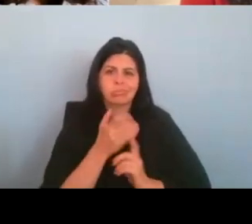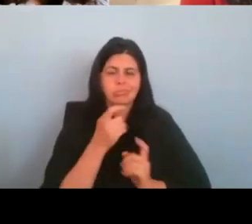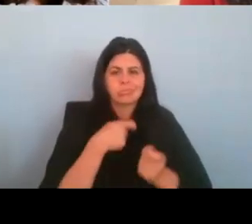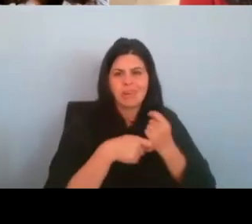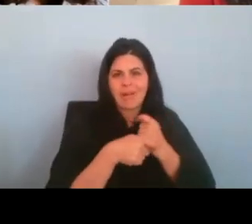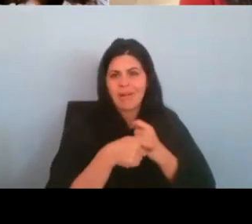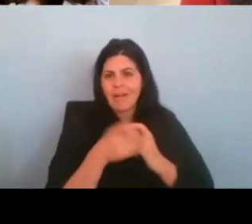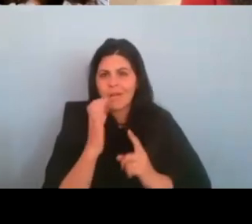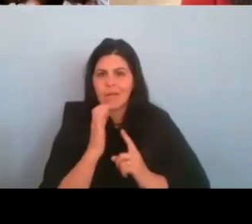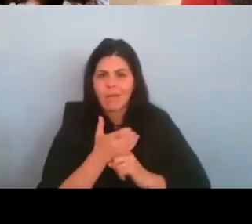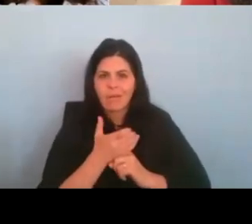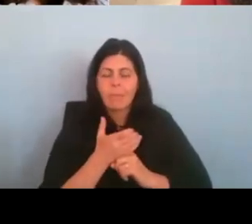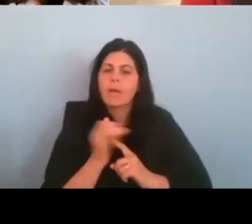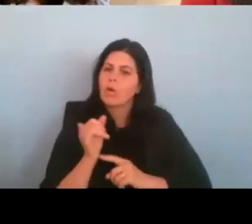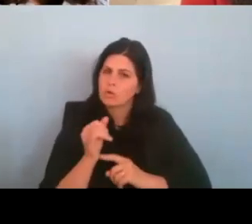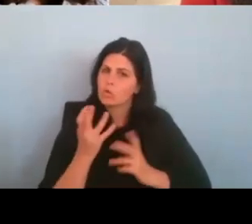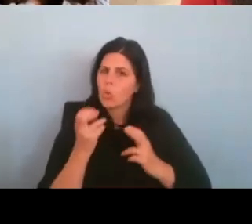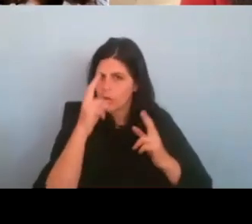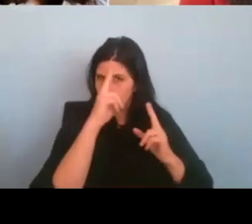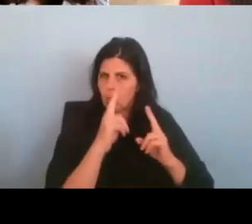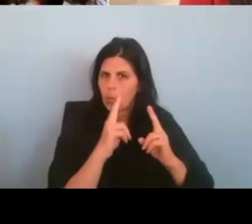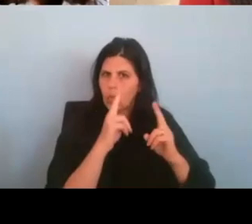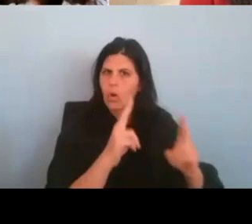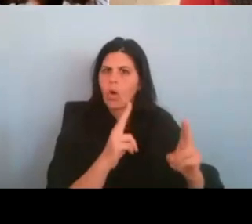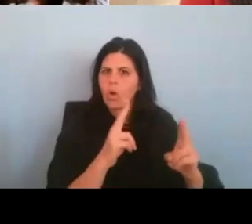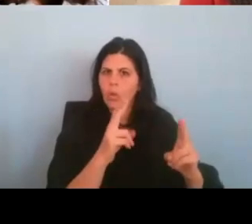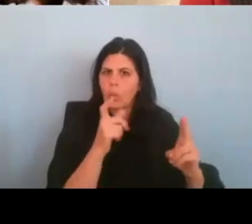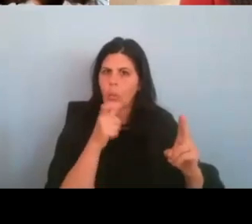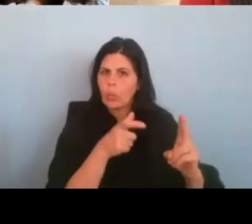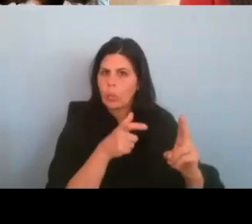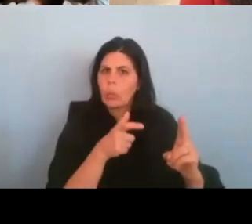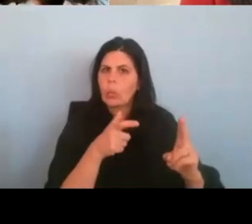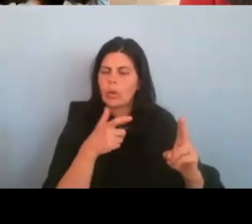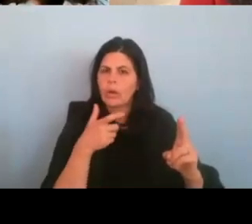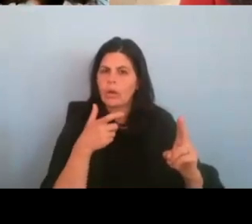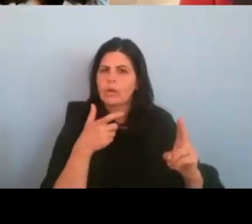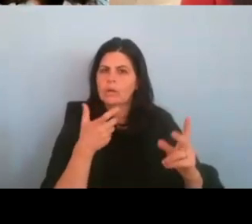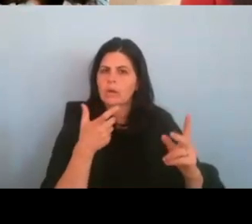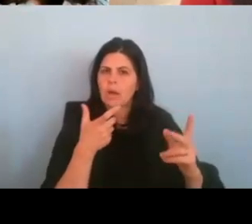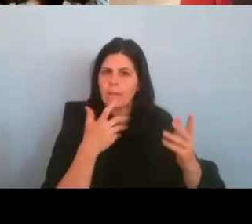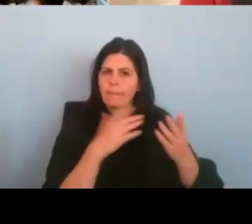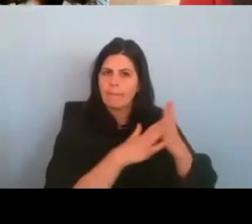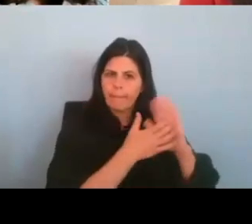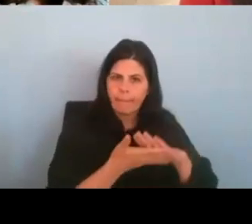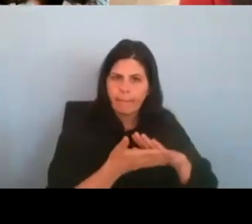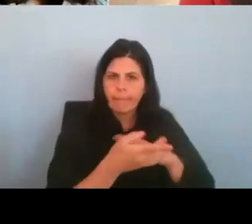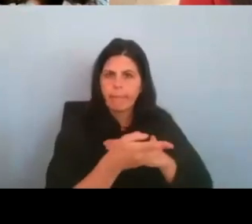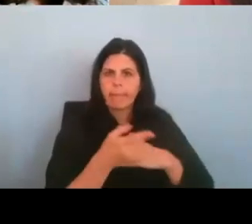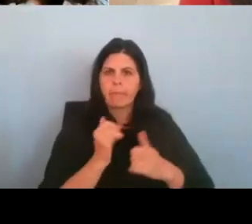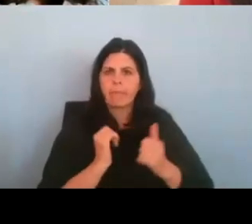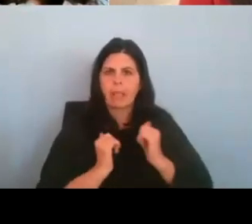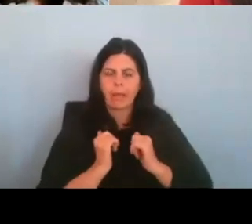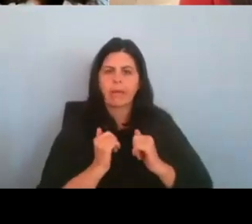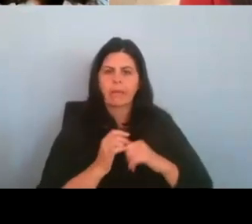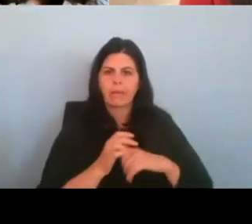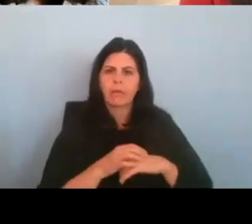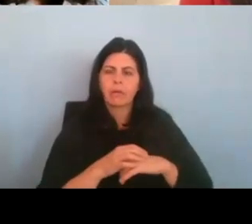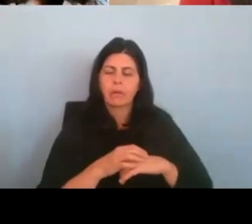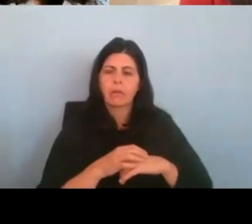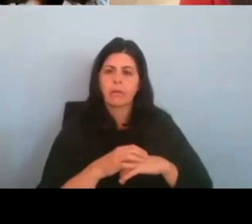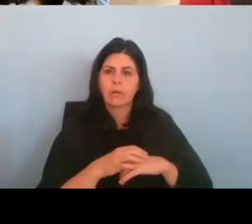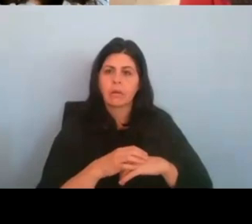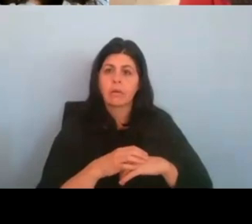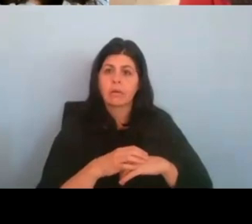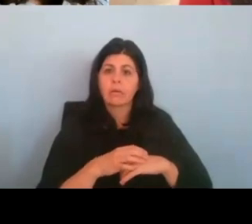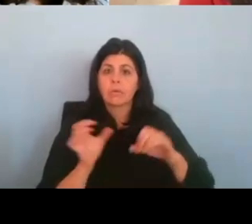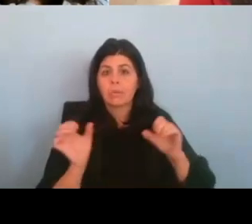who, like who I was playing and being able to do that was, was